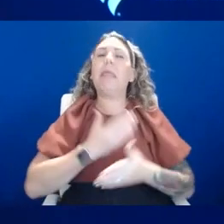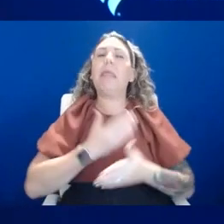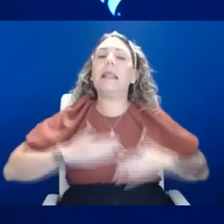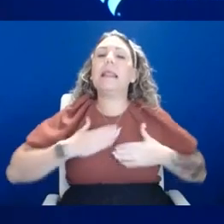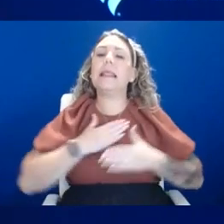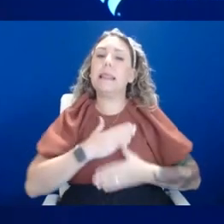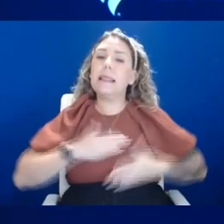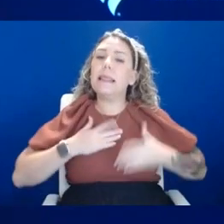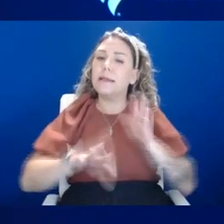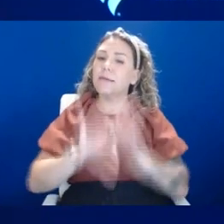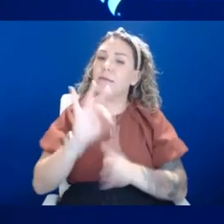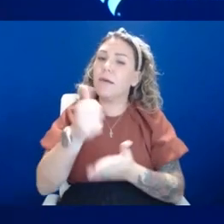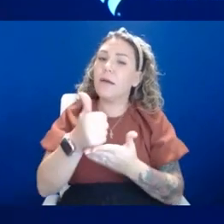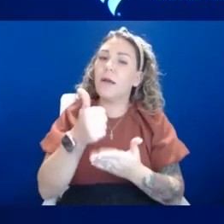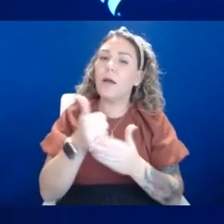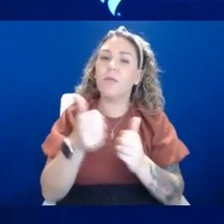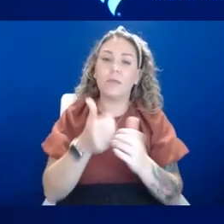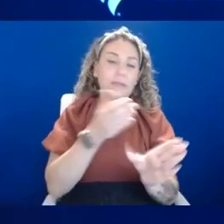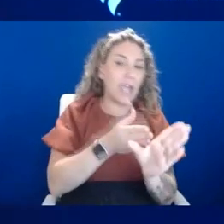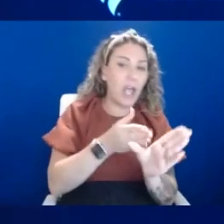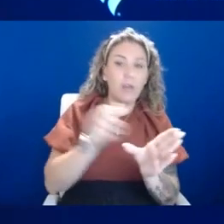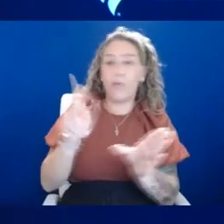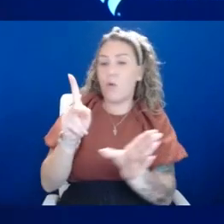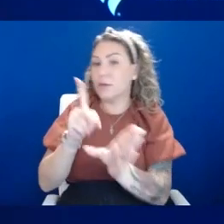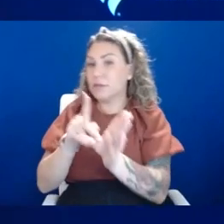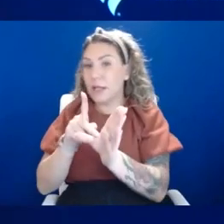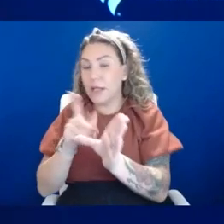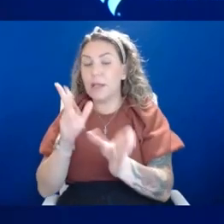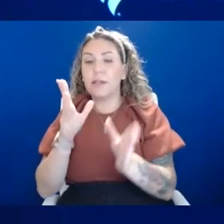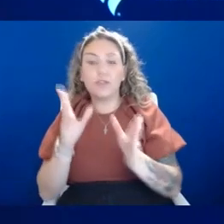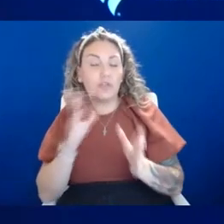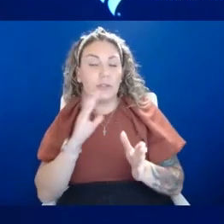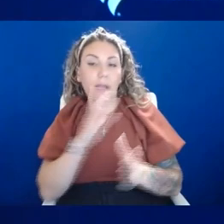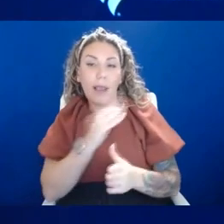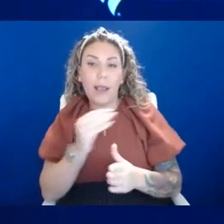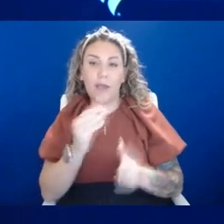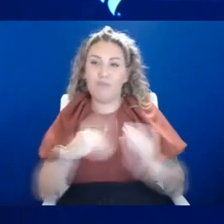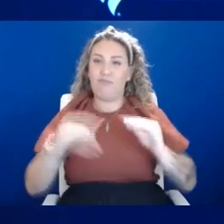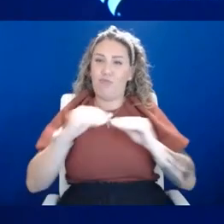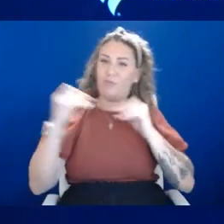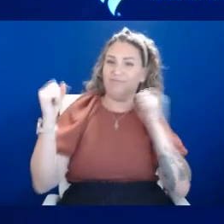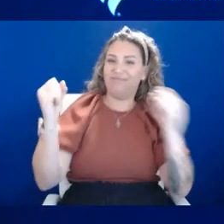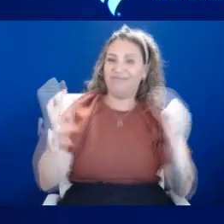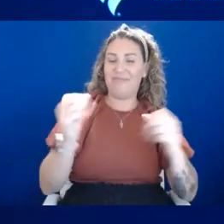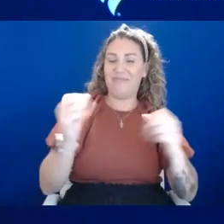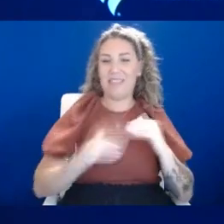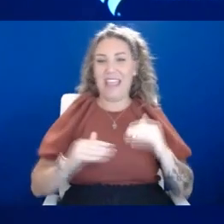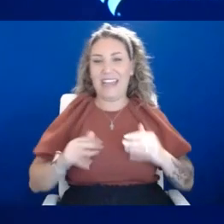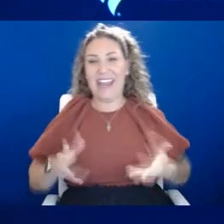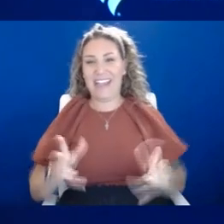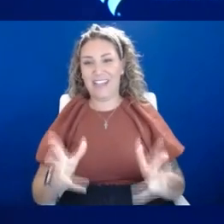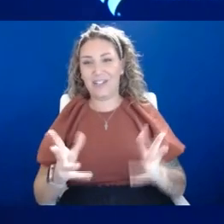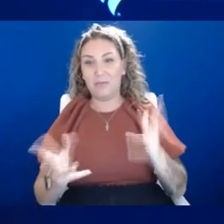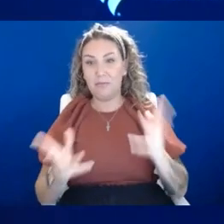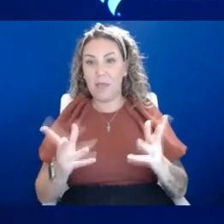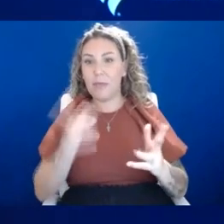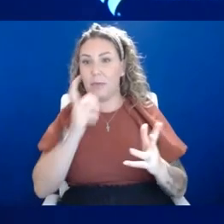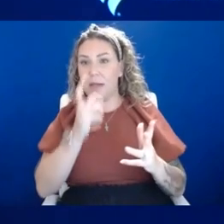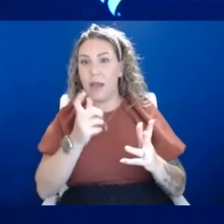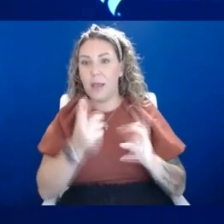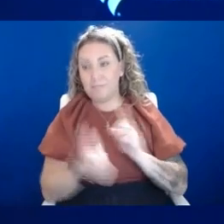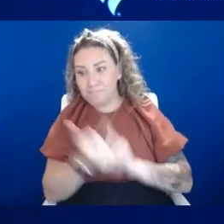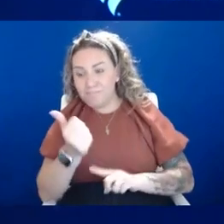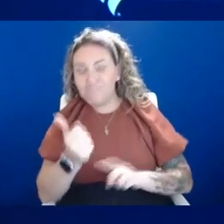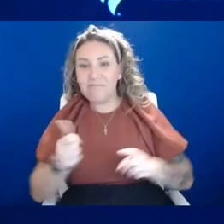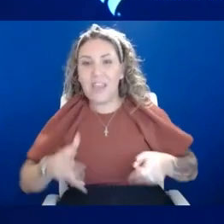psychology or psychiatry and we'll try and help you become a little bit more courageous, um, instead of a little bit more anxious. Um, and we may not be able to remove the anxiety, but hopefully we